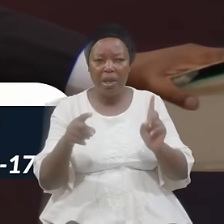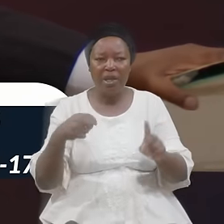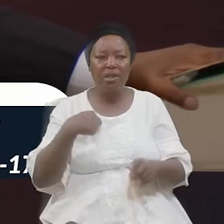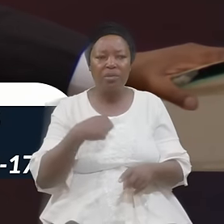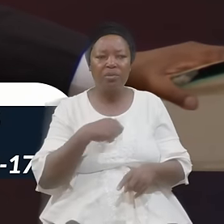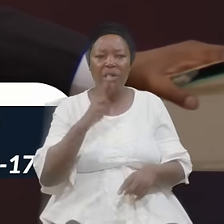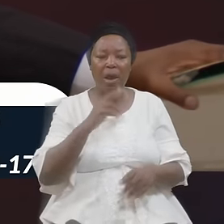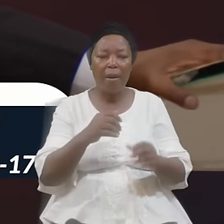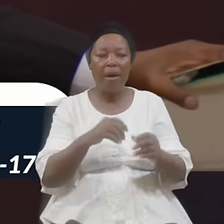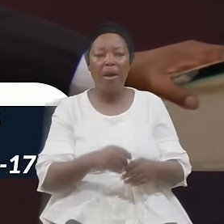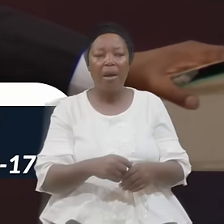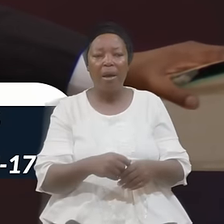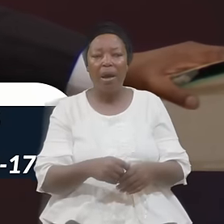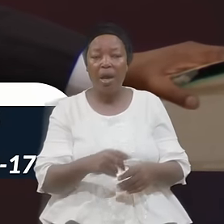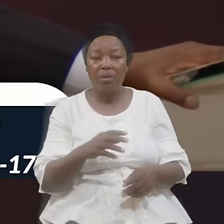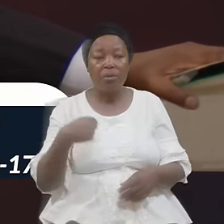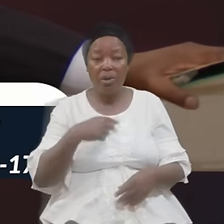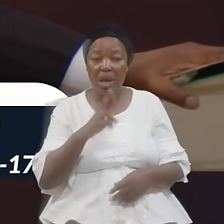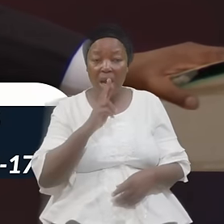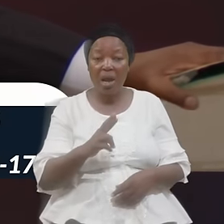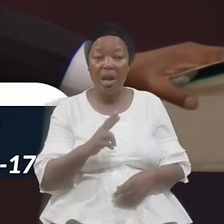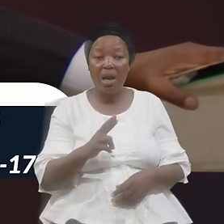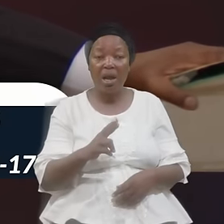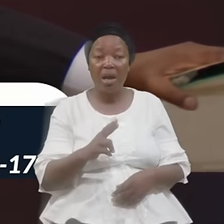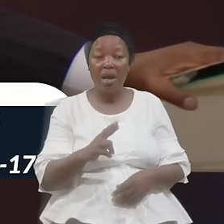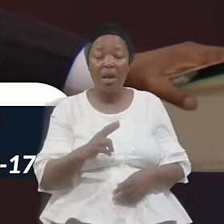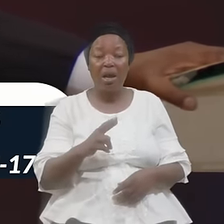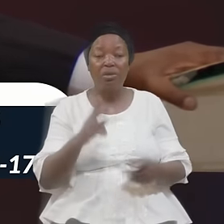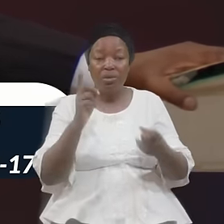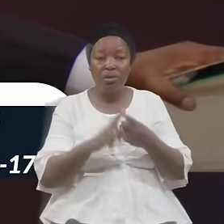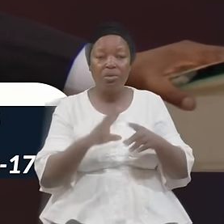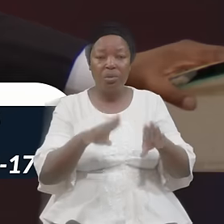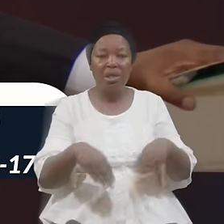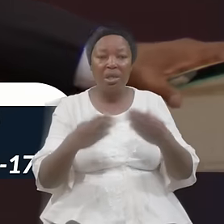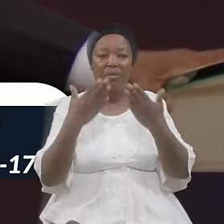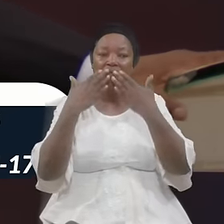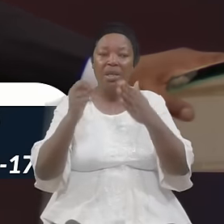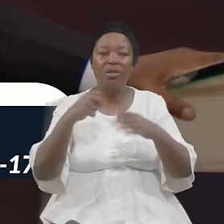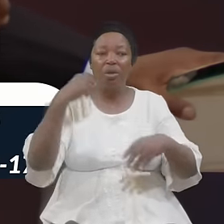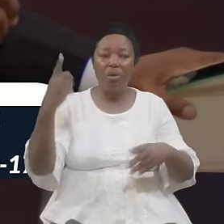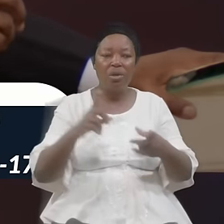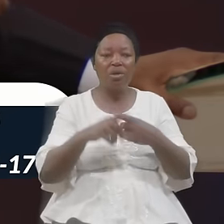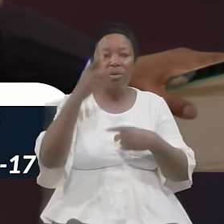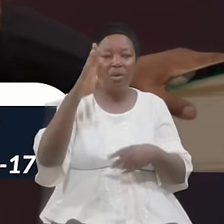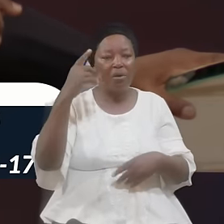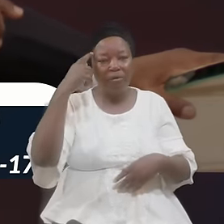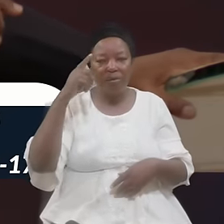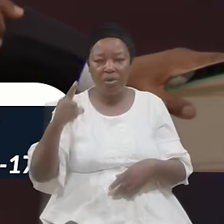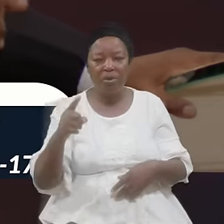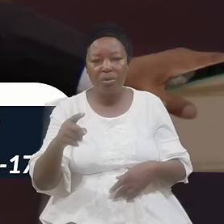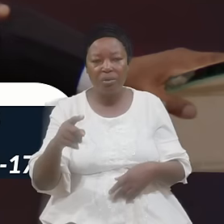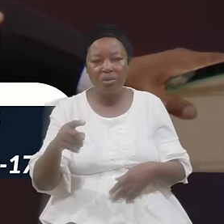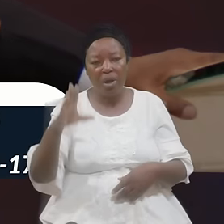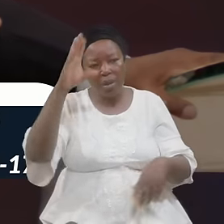To Give Thanks Always To God For You Brethren Brethren Beloved